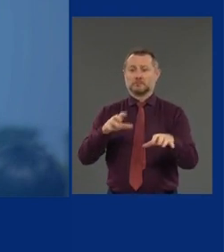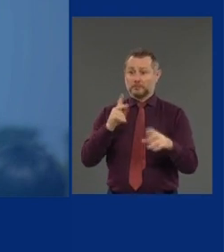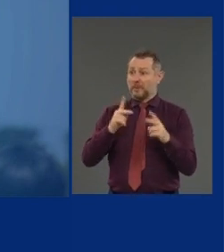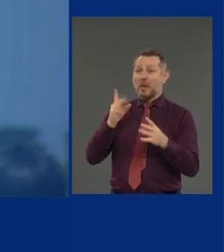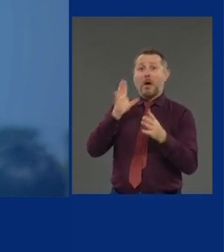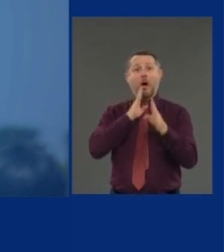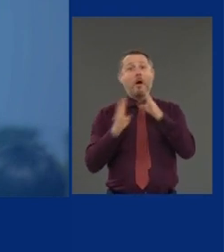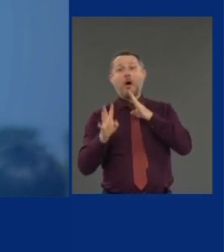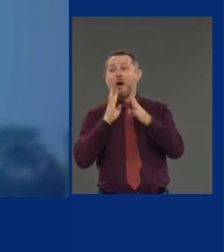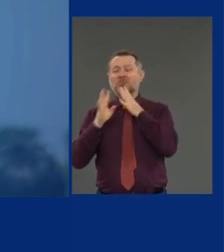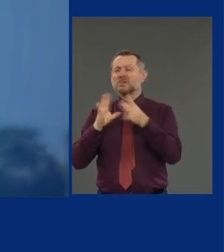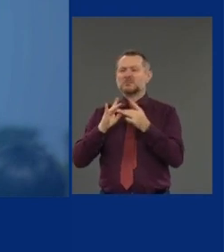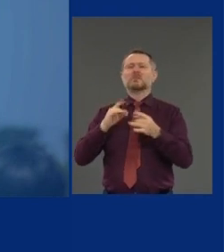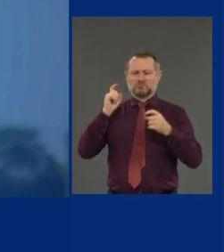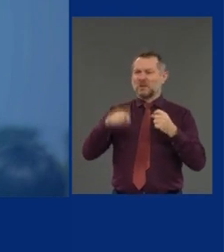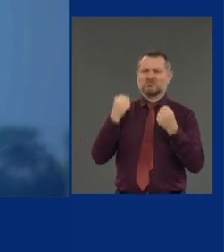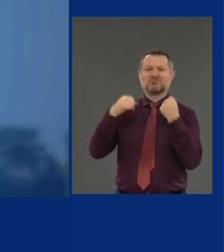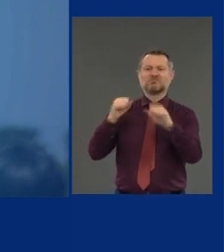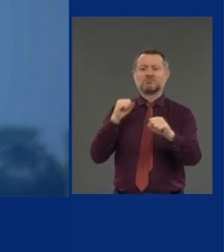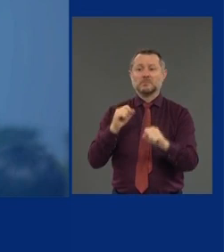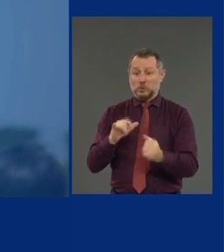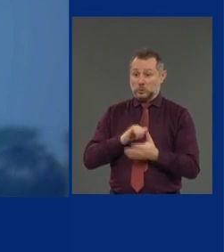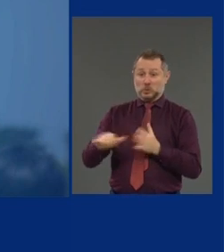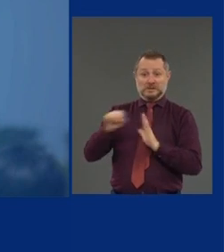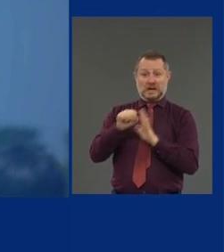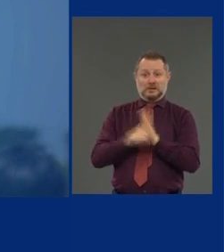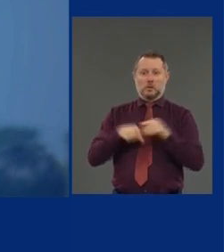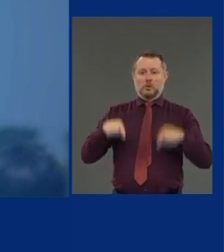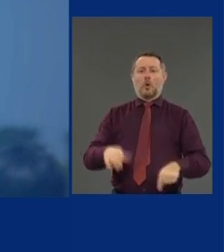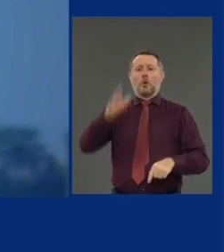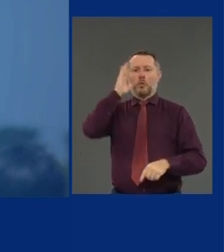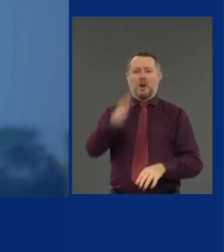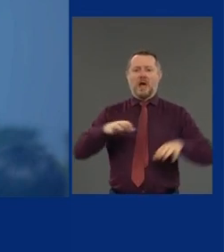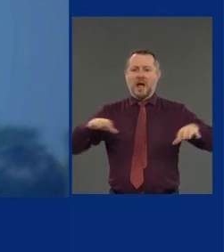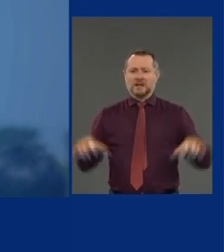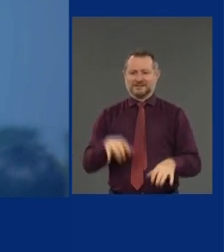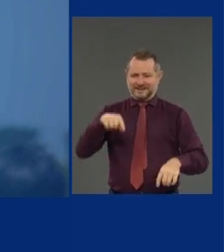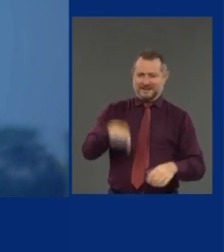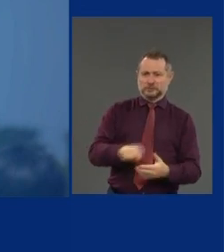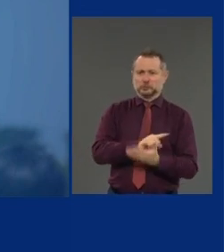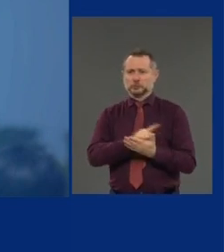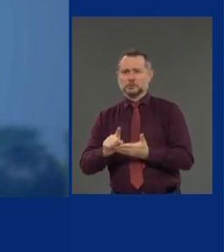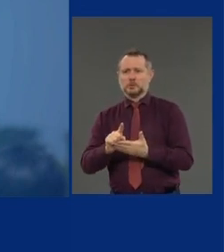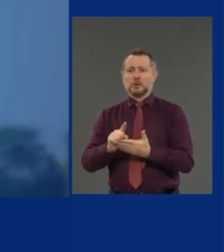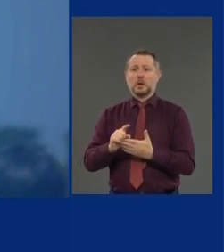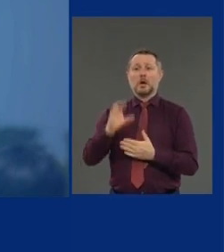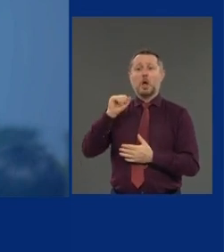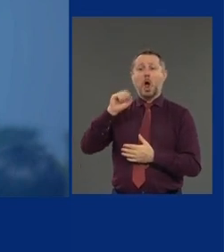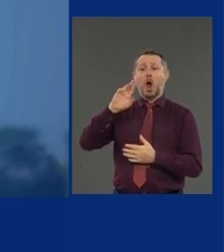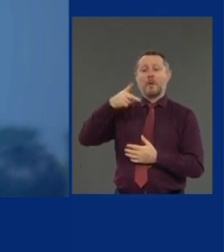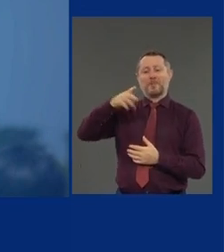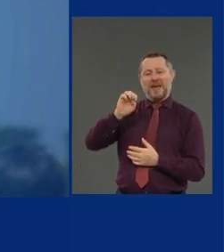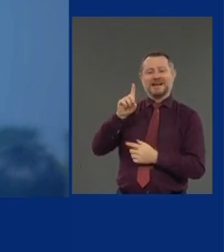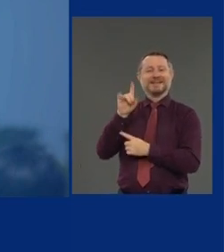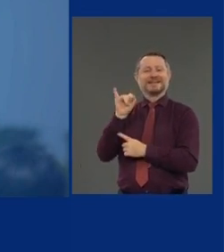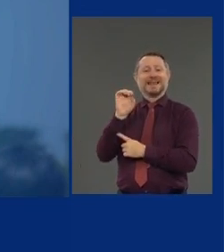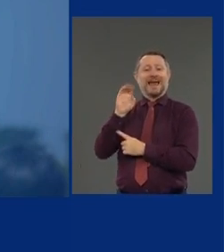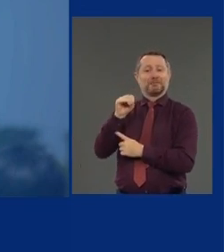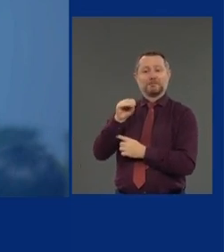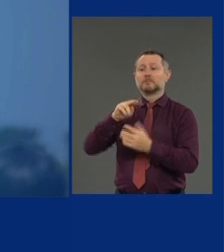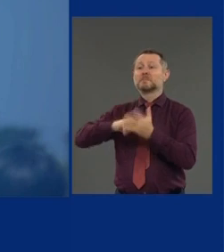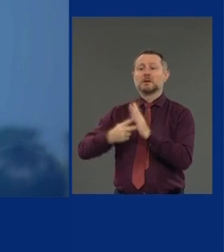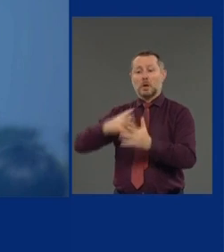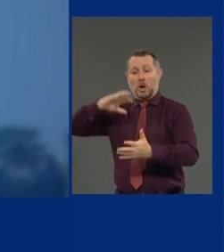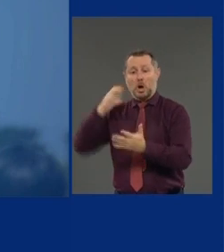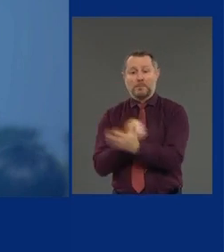New York, and we're going to act this week. Carpe diem sees the day. Carpe momentum sees the moment. There's a moment for